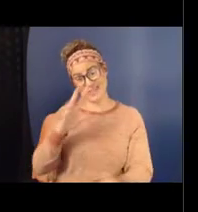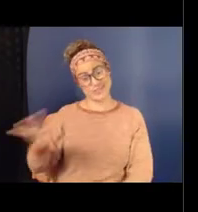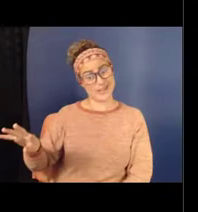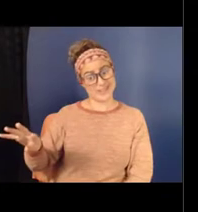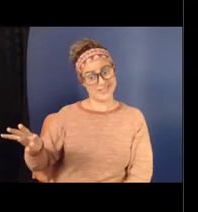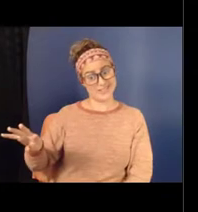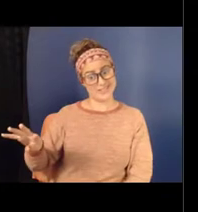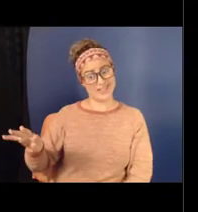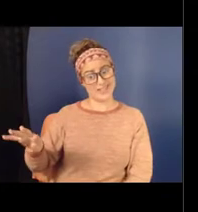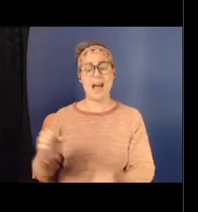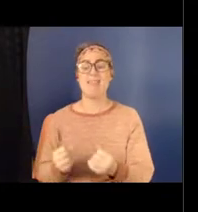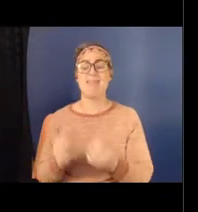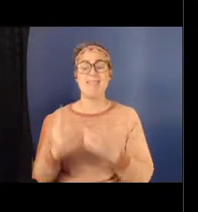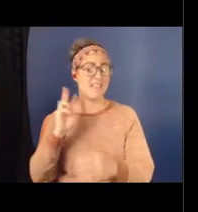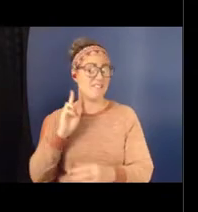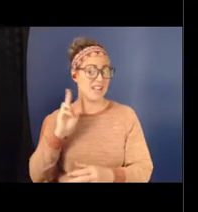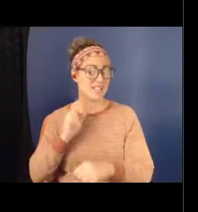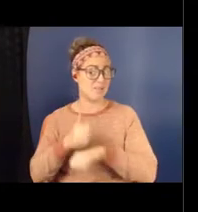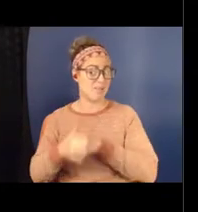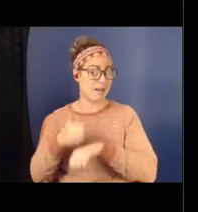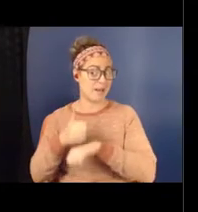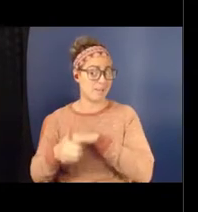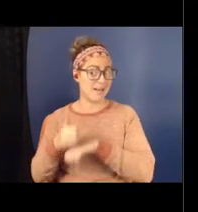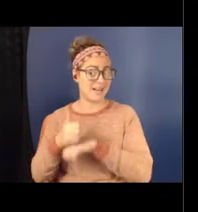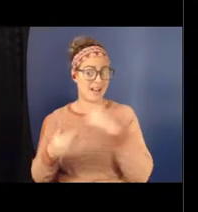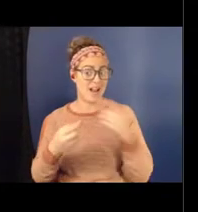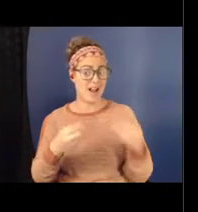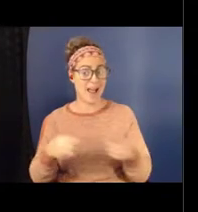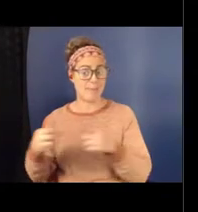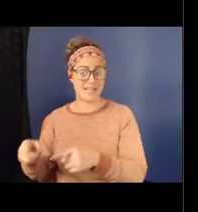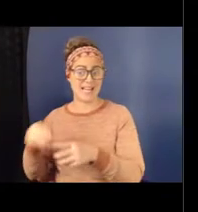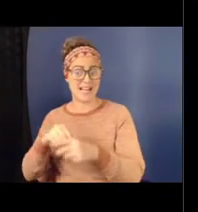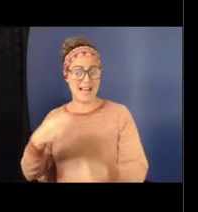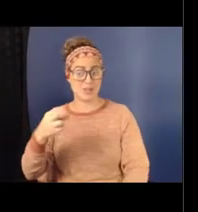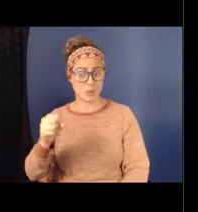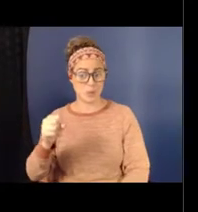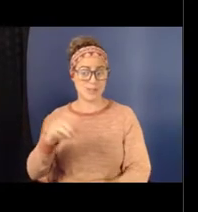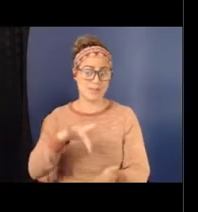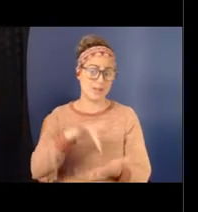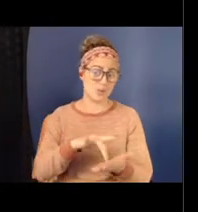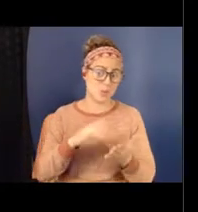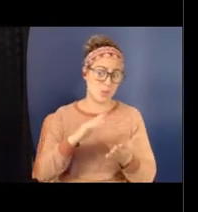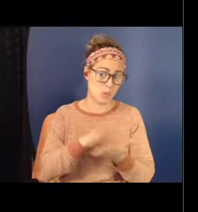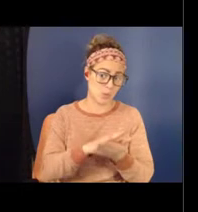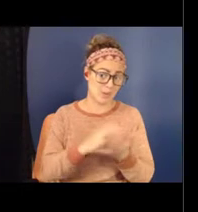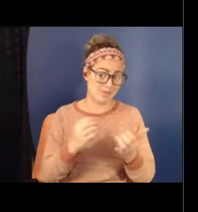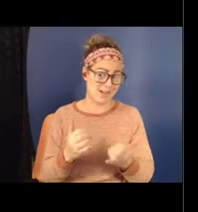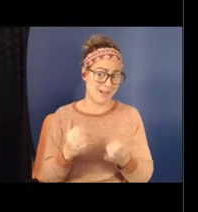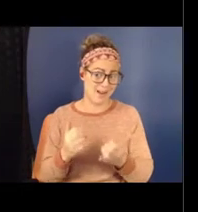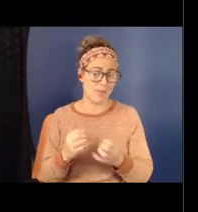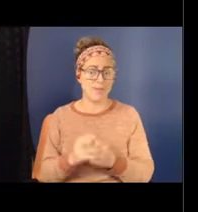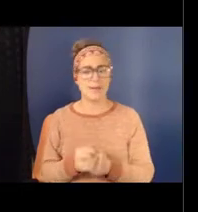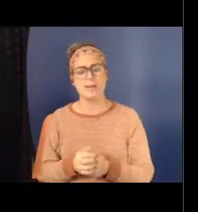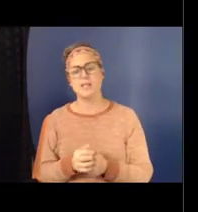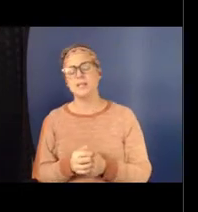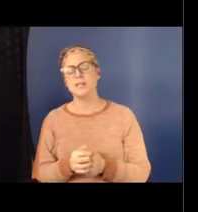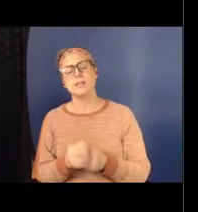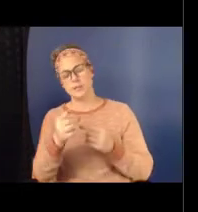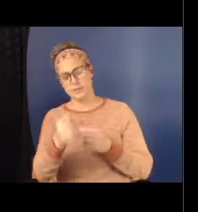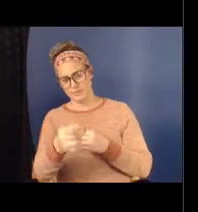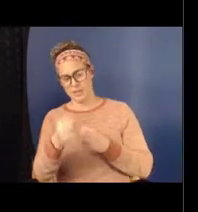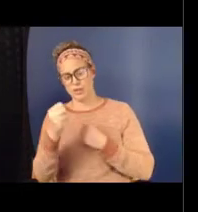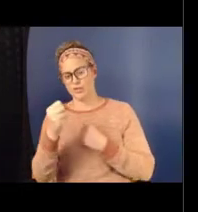happening in our middle schools and high schools. Take-home messages here, there are strong longitudinal associations